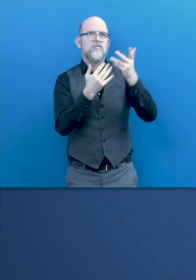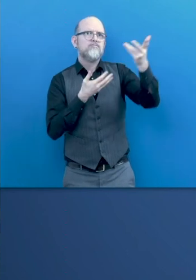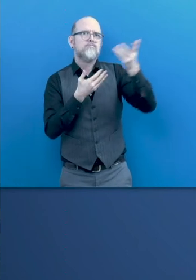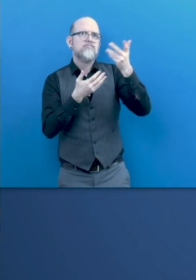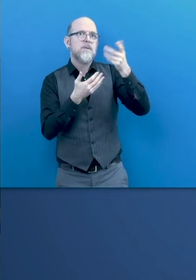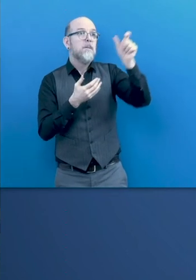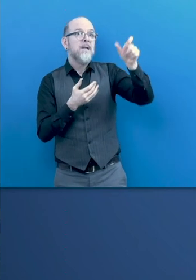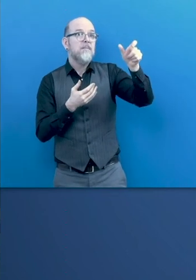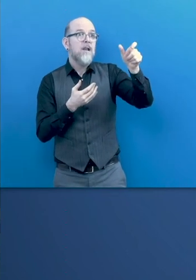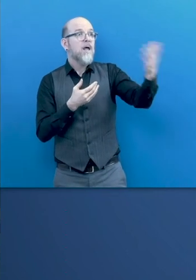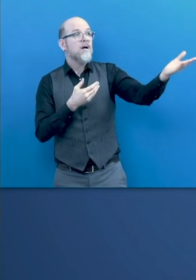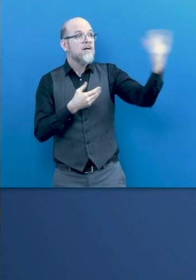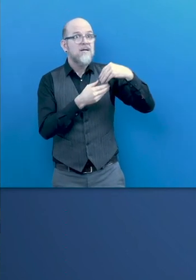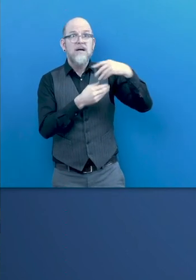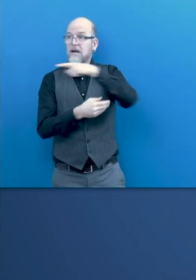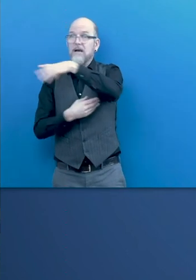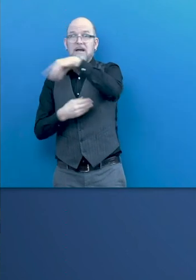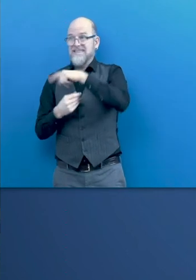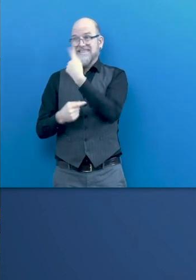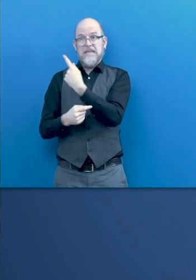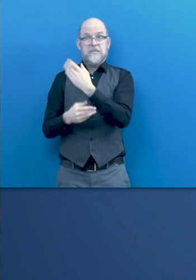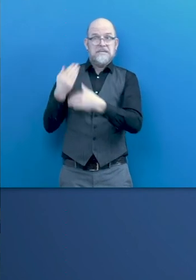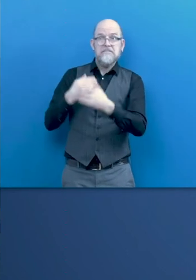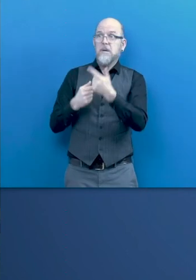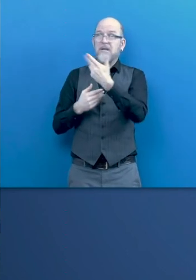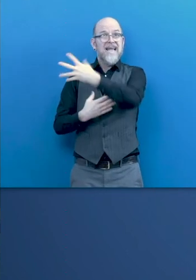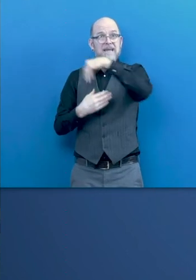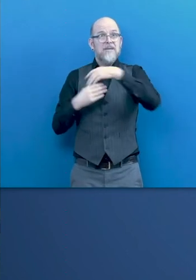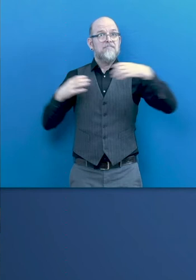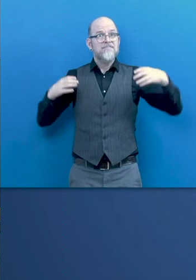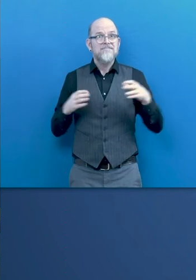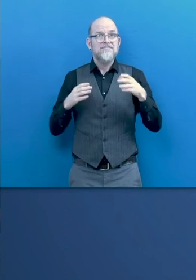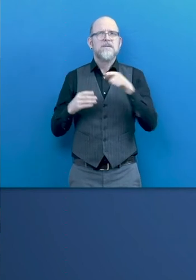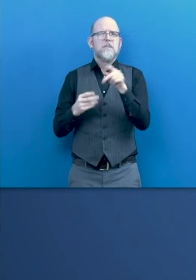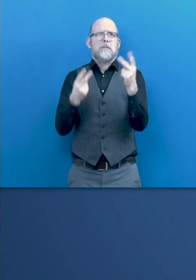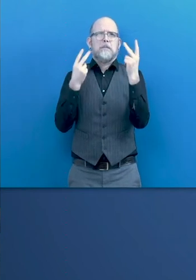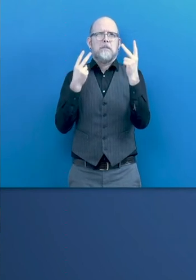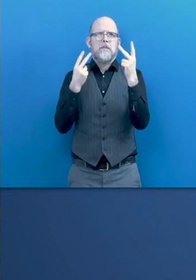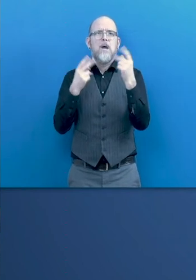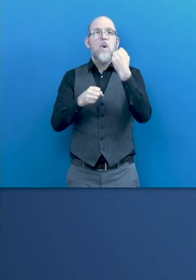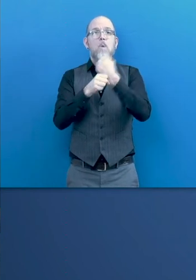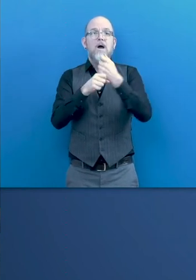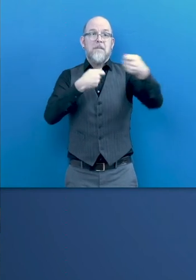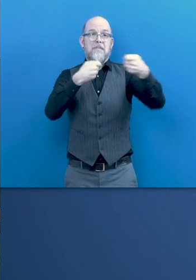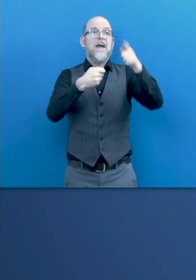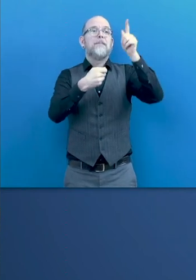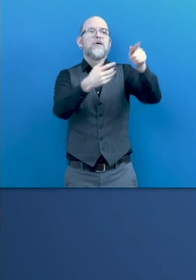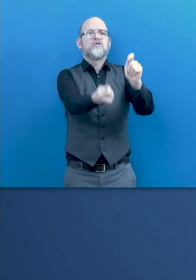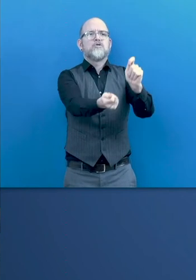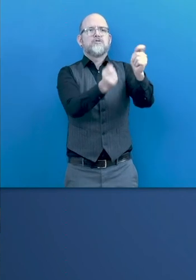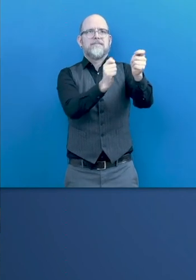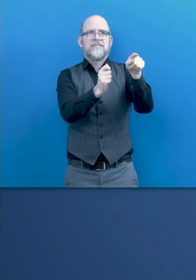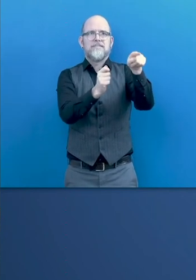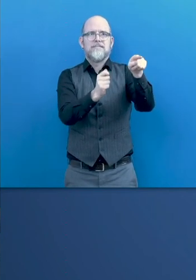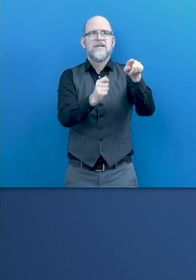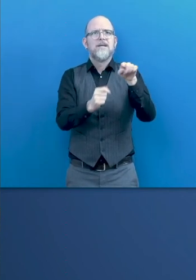meaningfully. And then, for me, most important is the labor market alignment. Again, linking to opportunities,